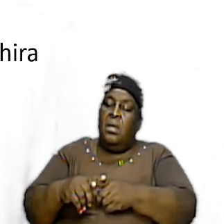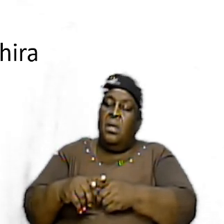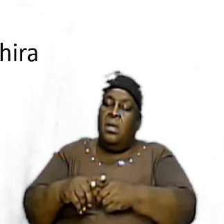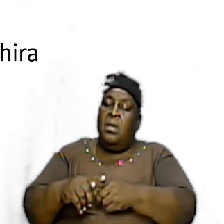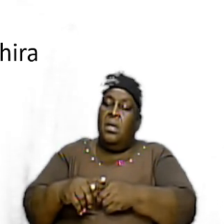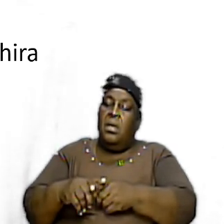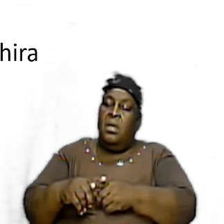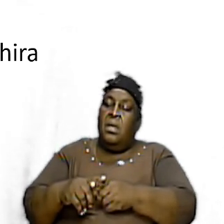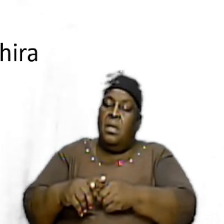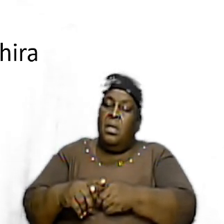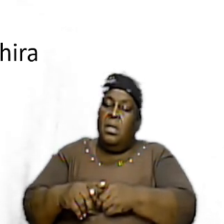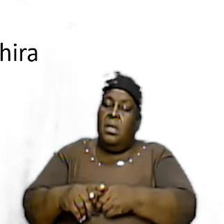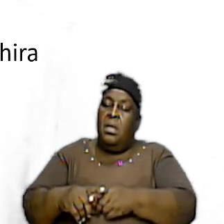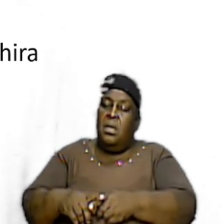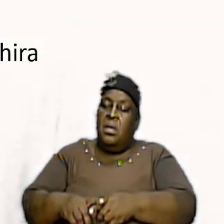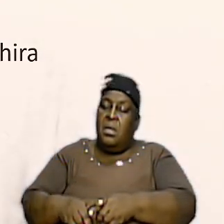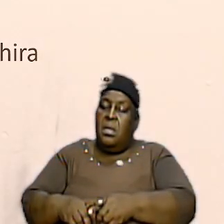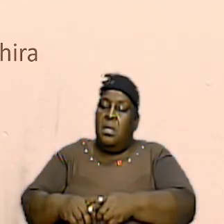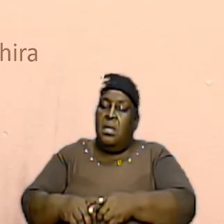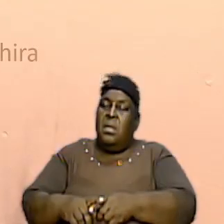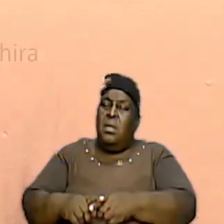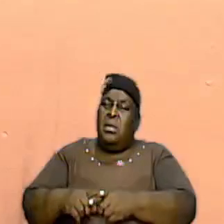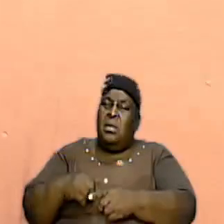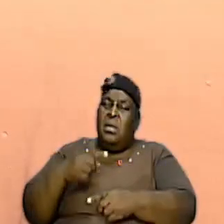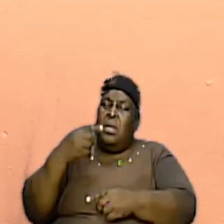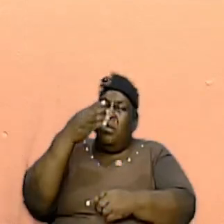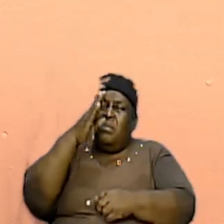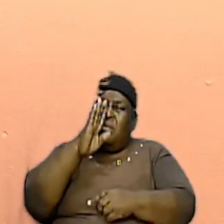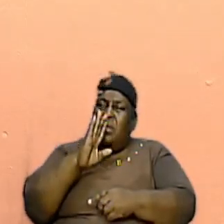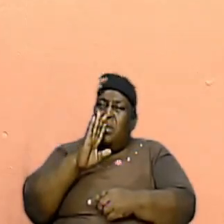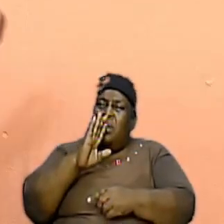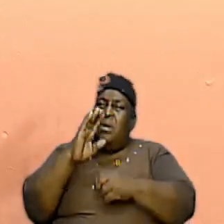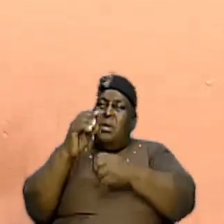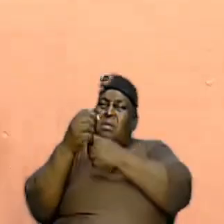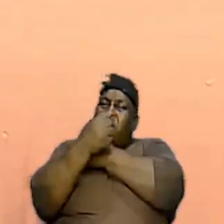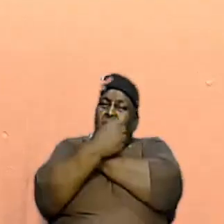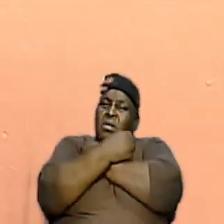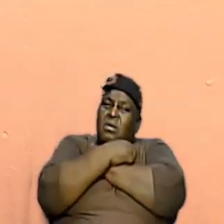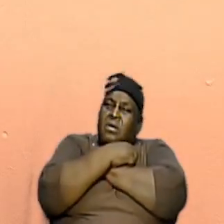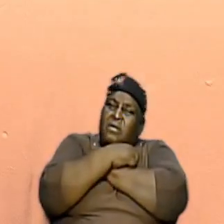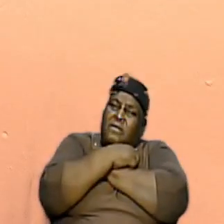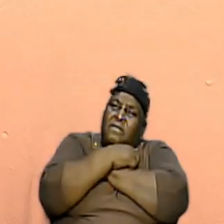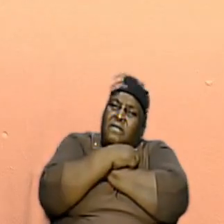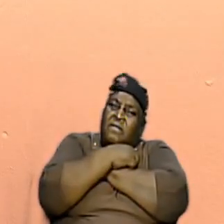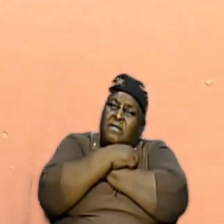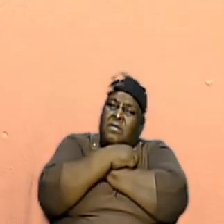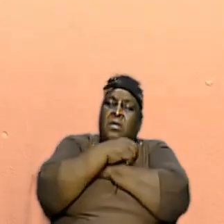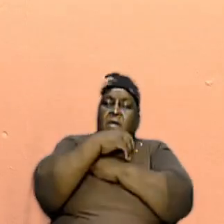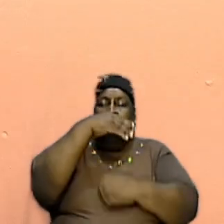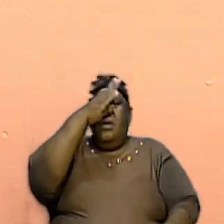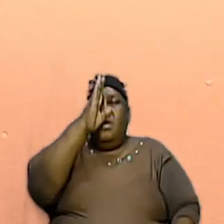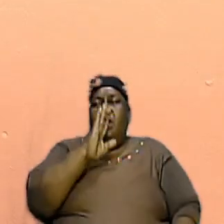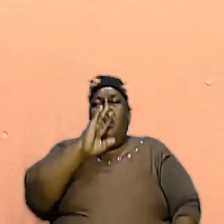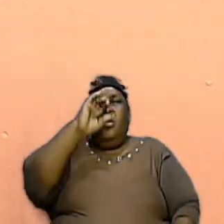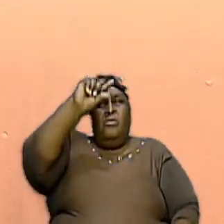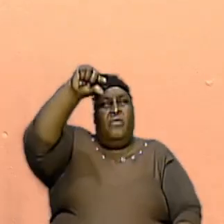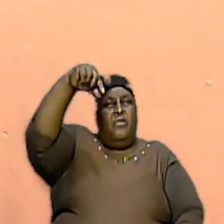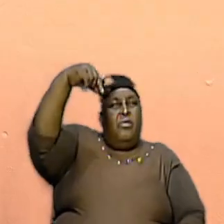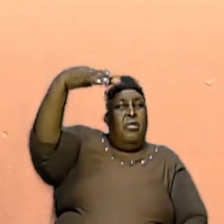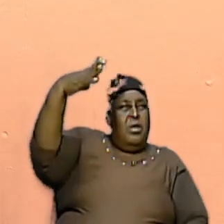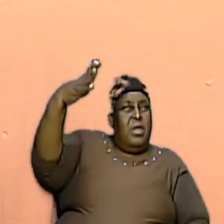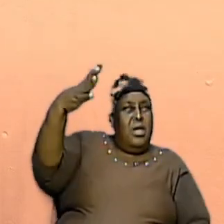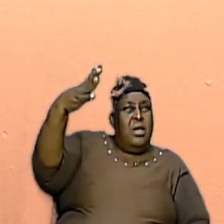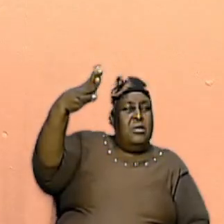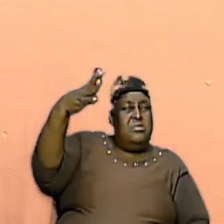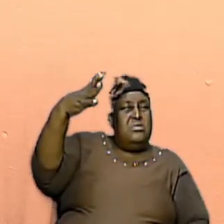somehow a God of love which he is a God of grace which